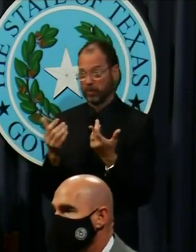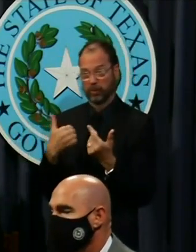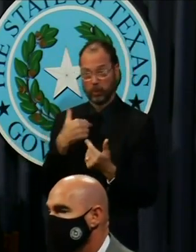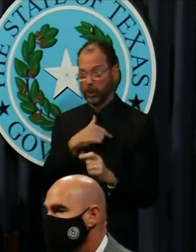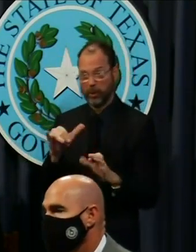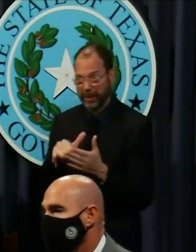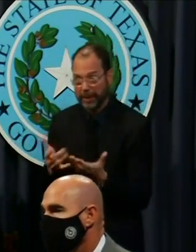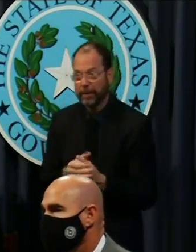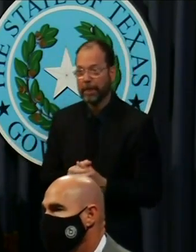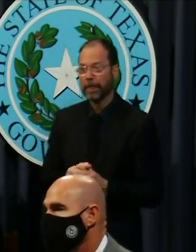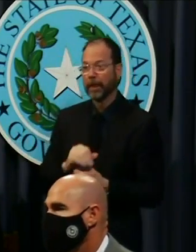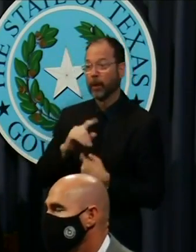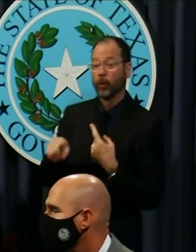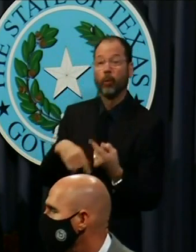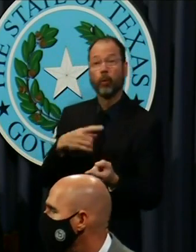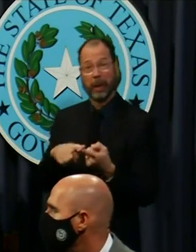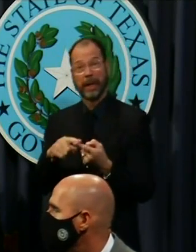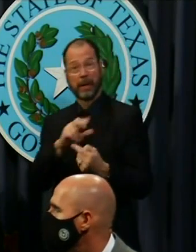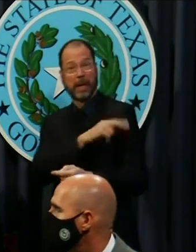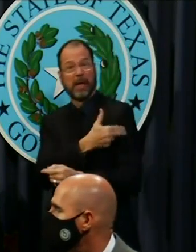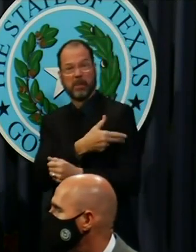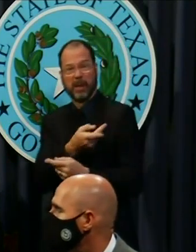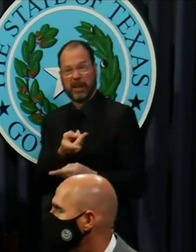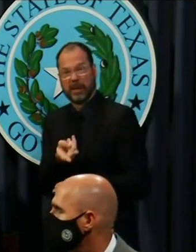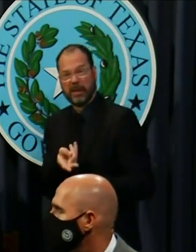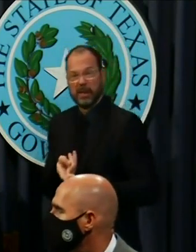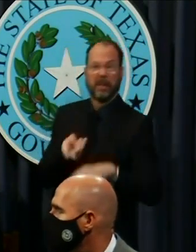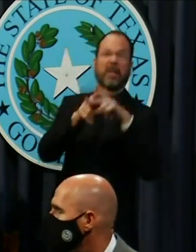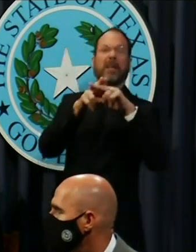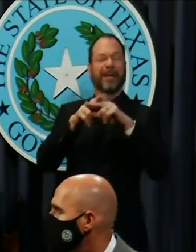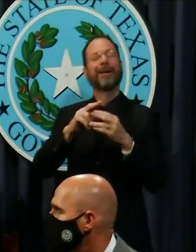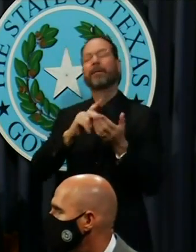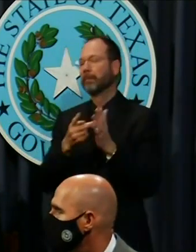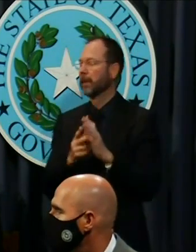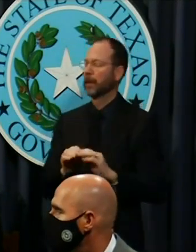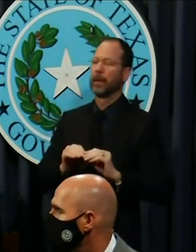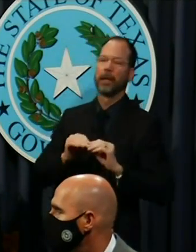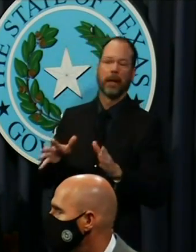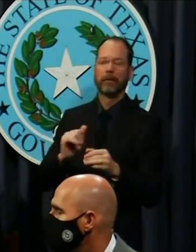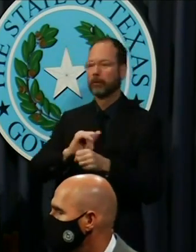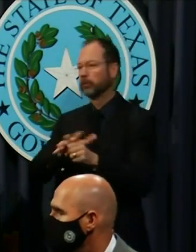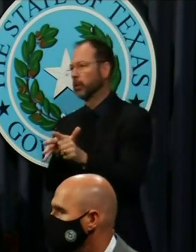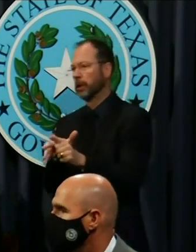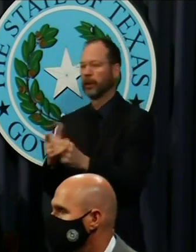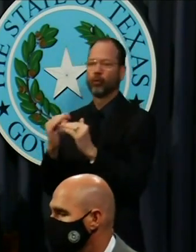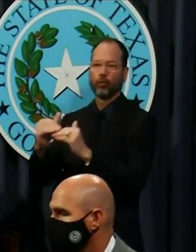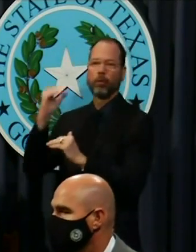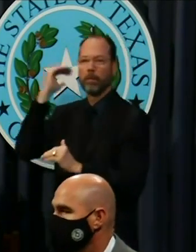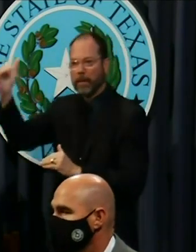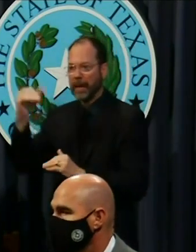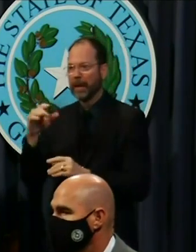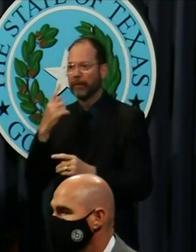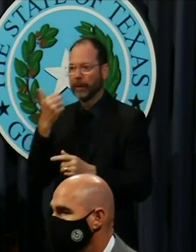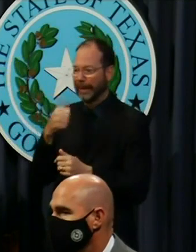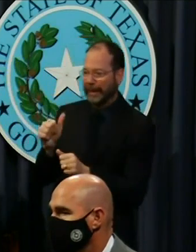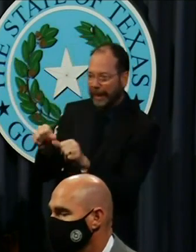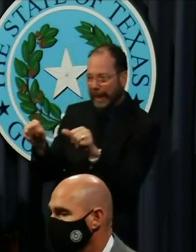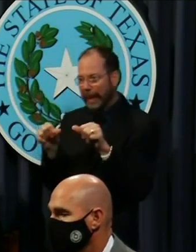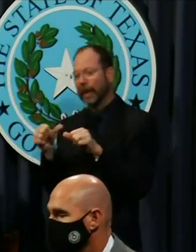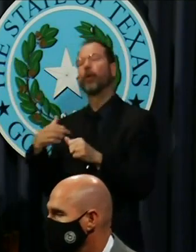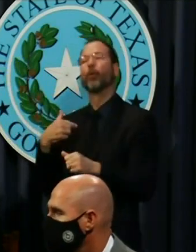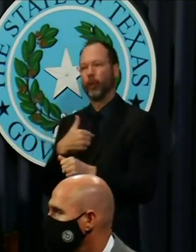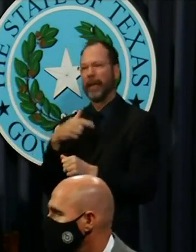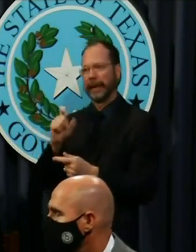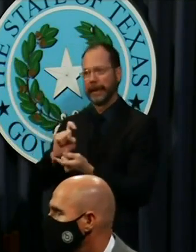When COVID hospitalizations are high, it means that the spread of COVID is excessive in a particular region and that corrective action